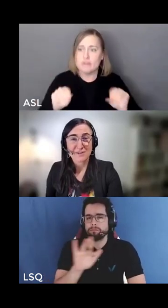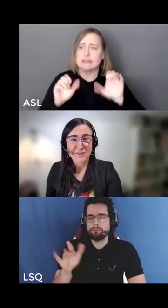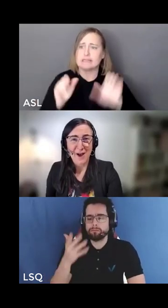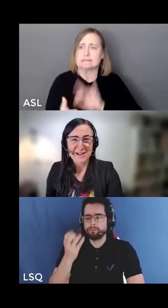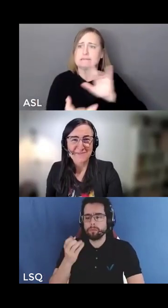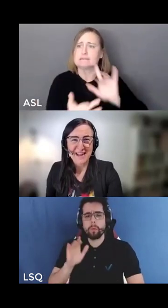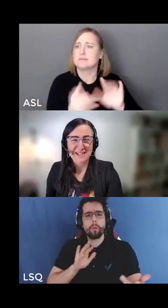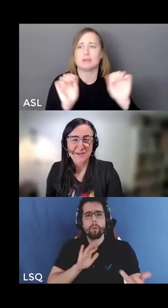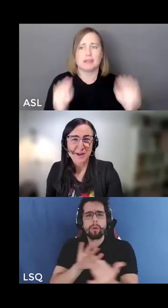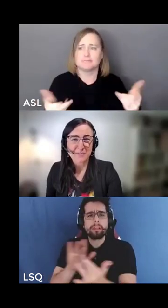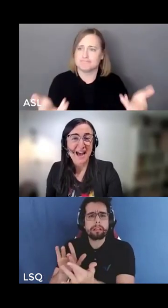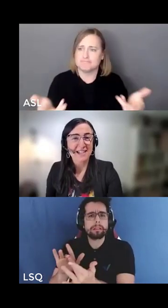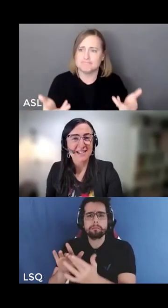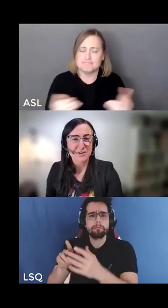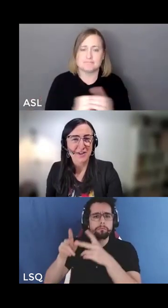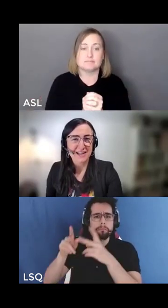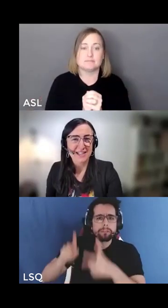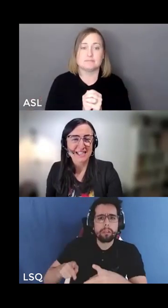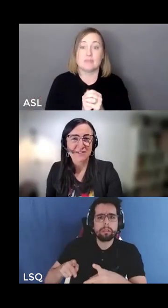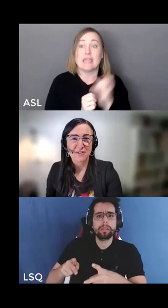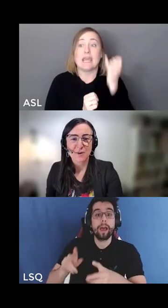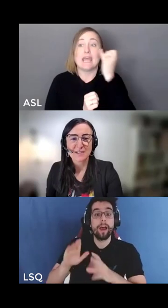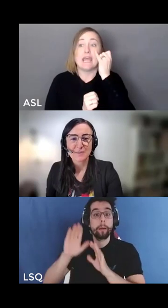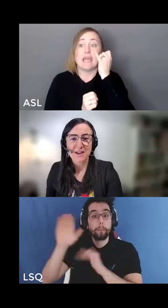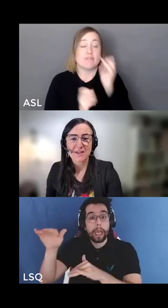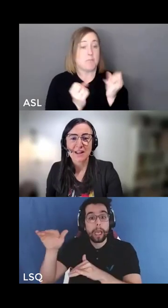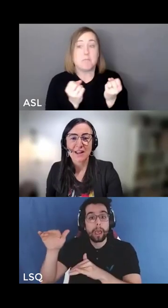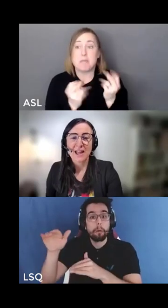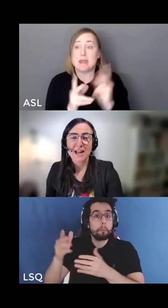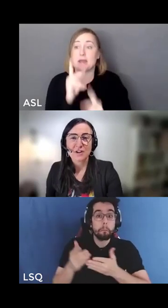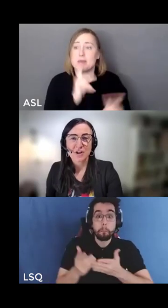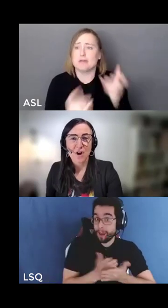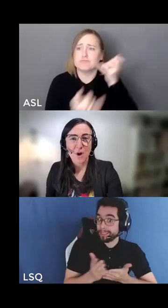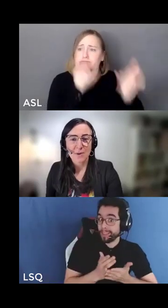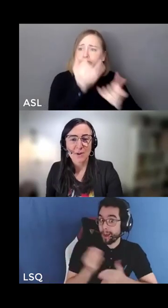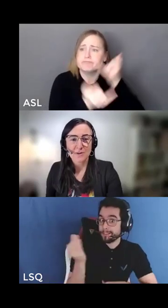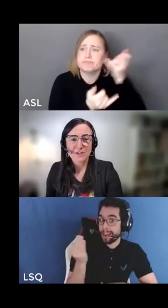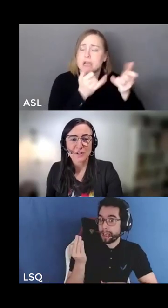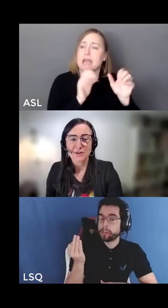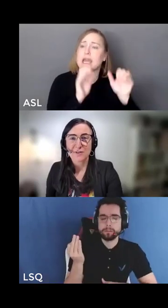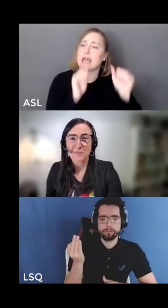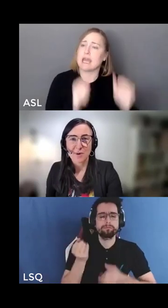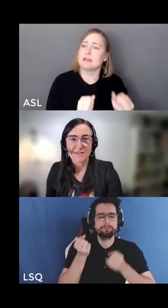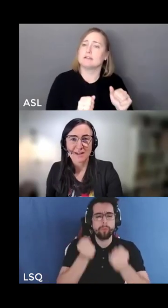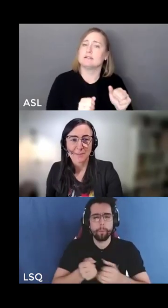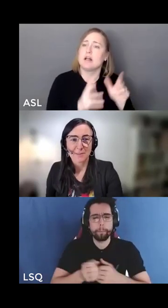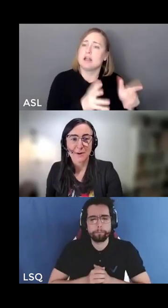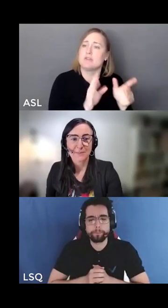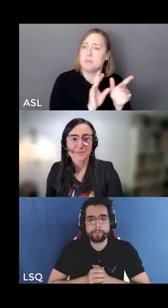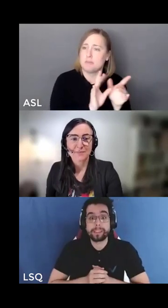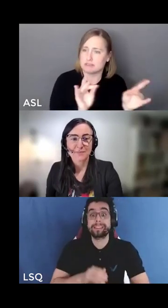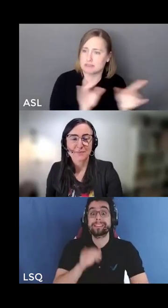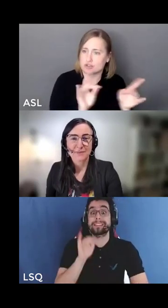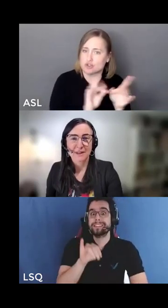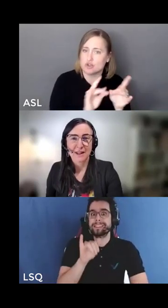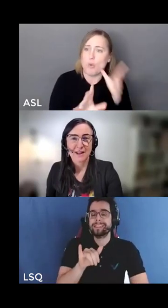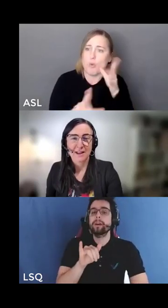If there's a high demand you may be asked or invited to leave a voicemail and your call will be returned from a private number.